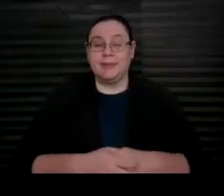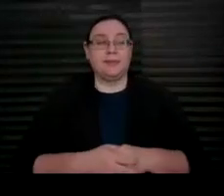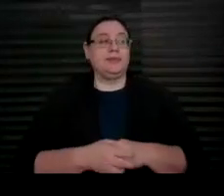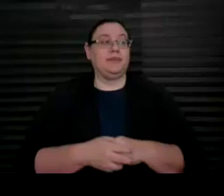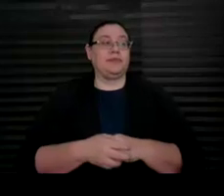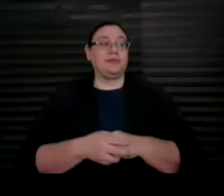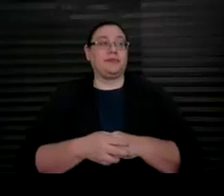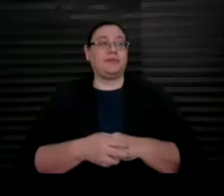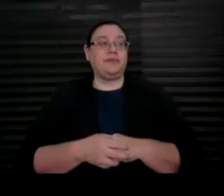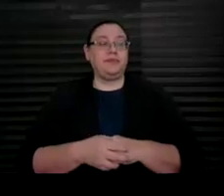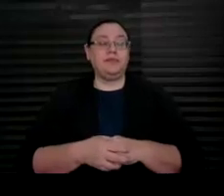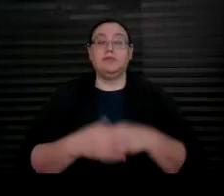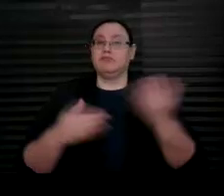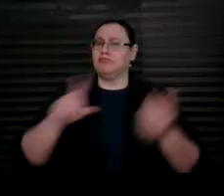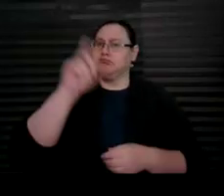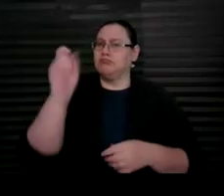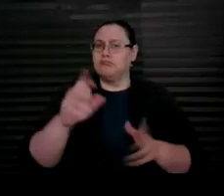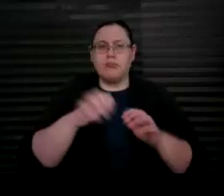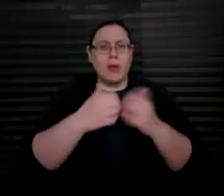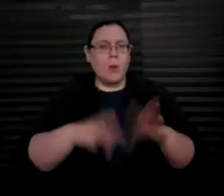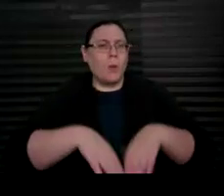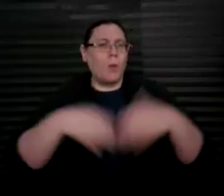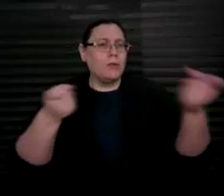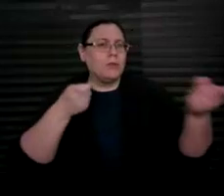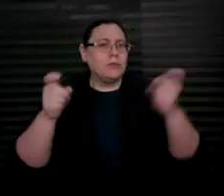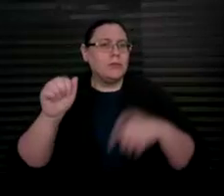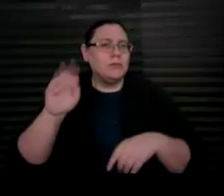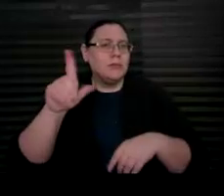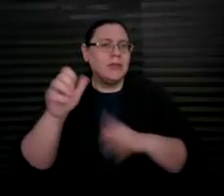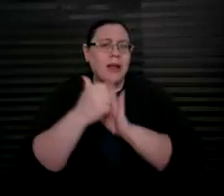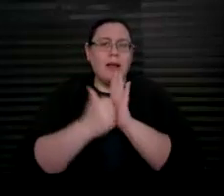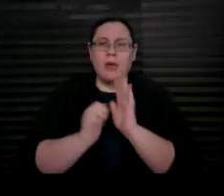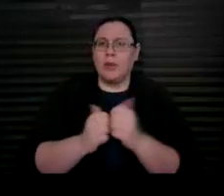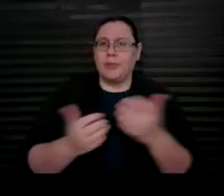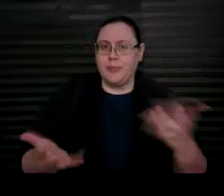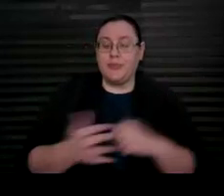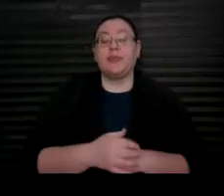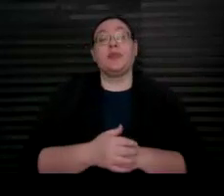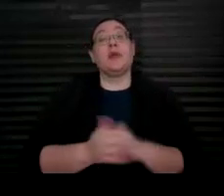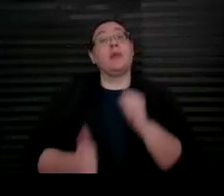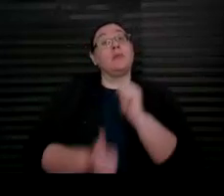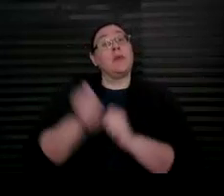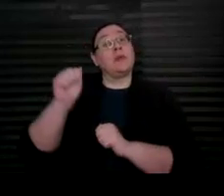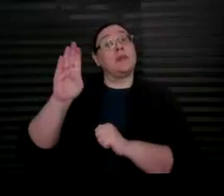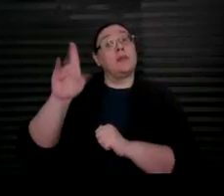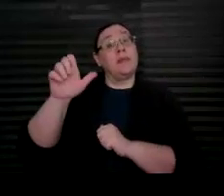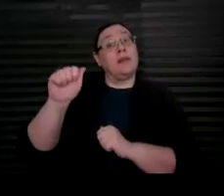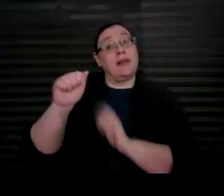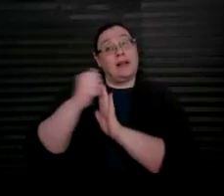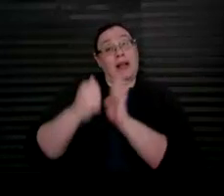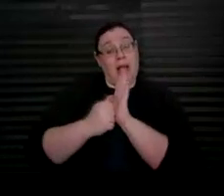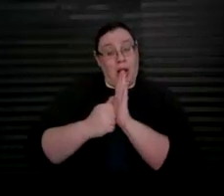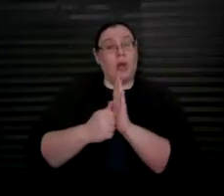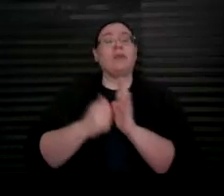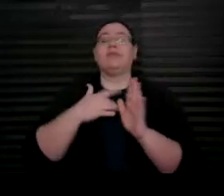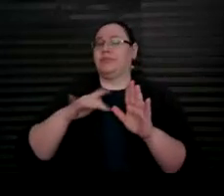• How do I open and manage an ABLE account? • Most ABLE accounts are opened online.